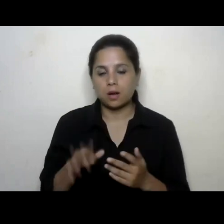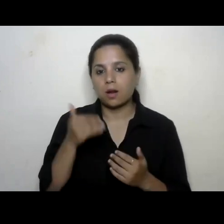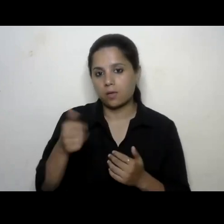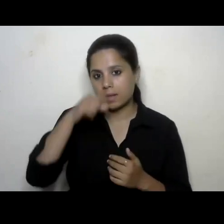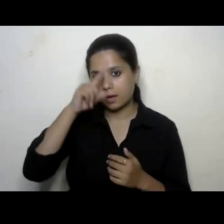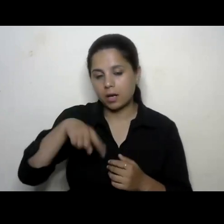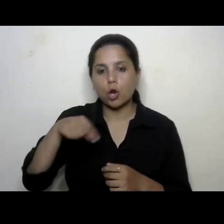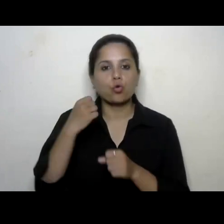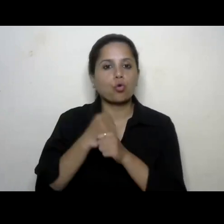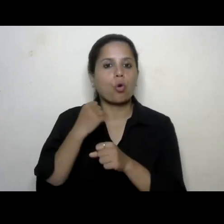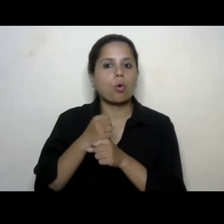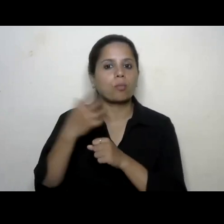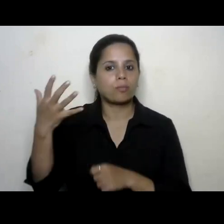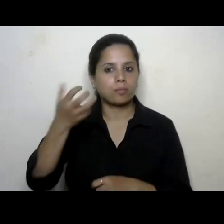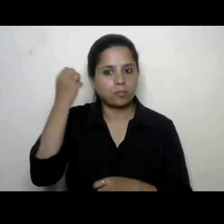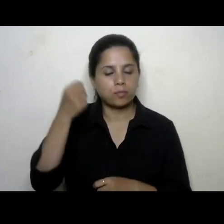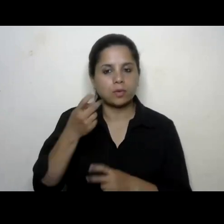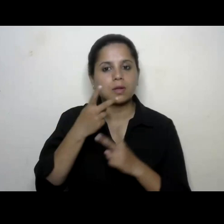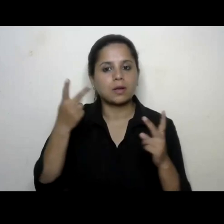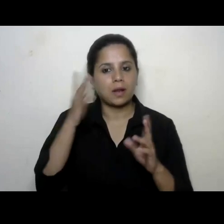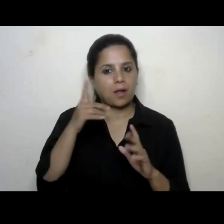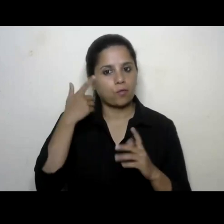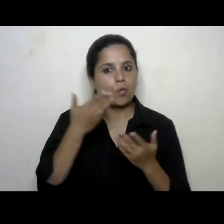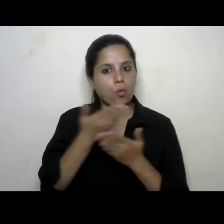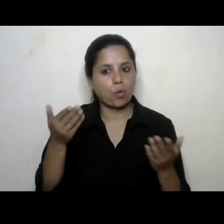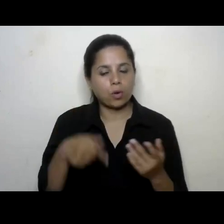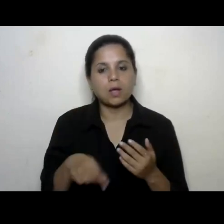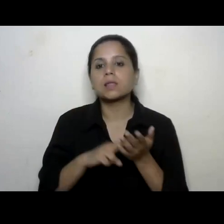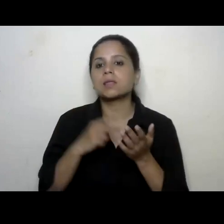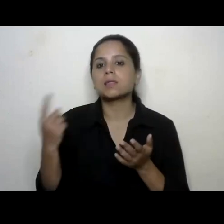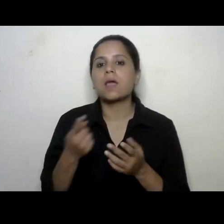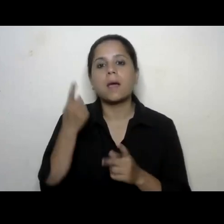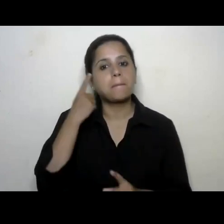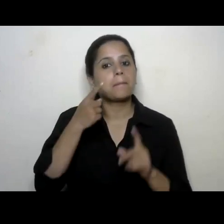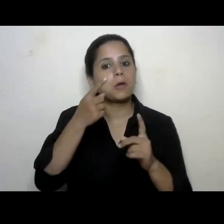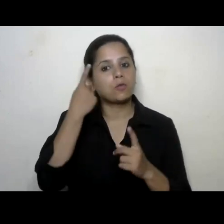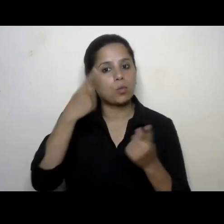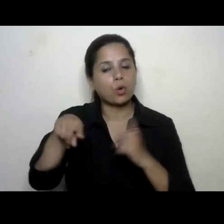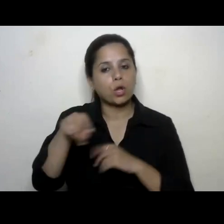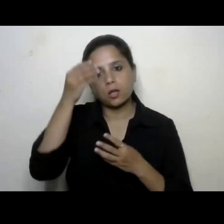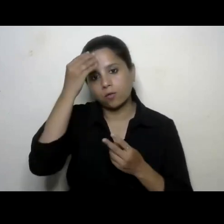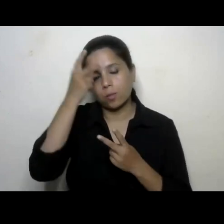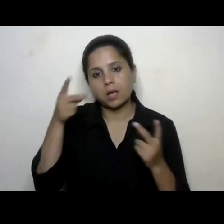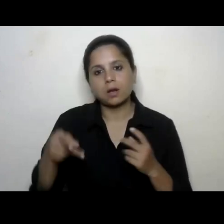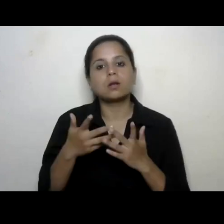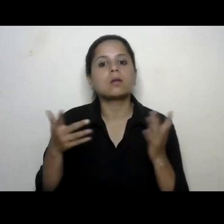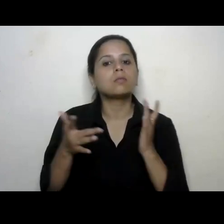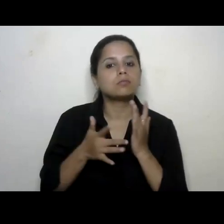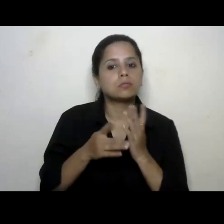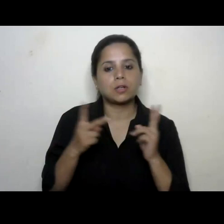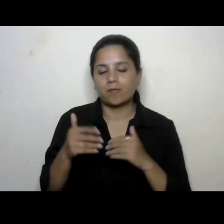to nmaic national mission for education through information and communication technologies